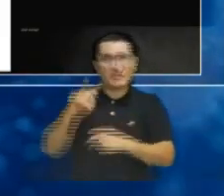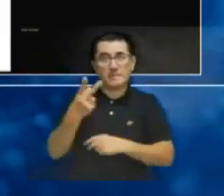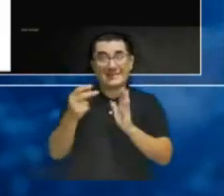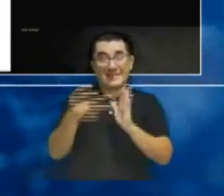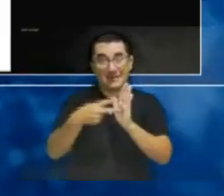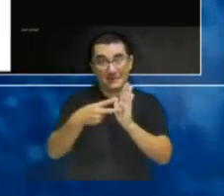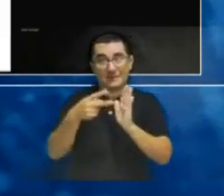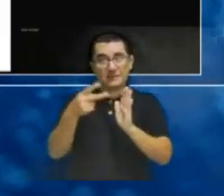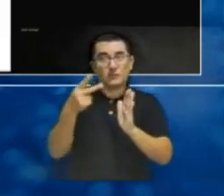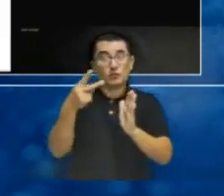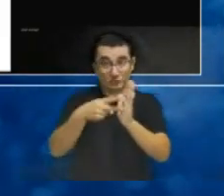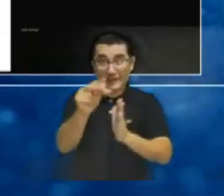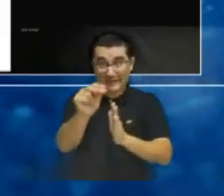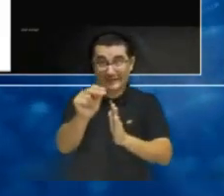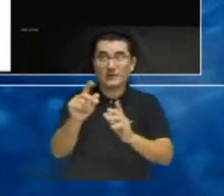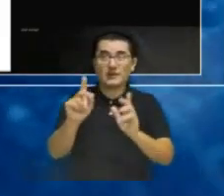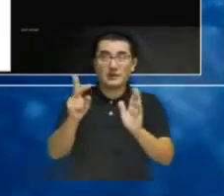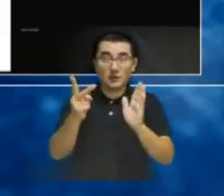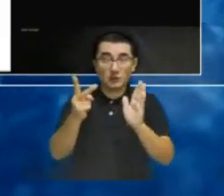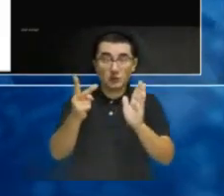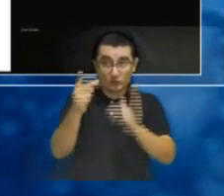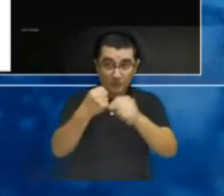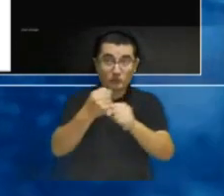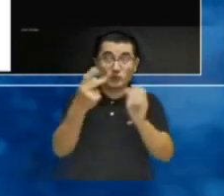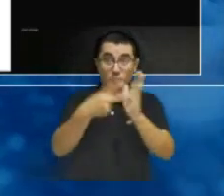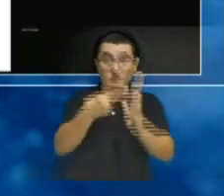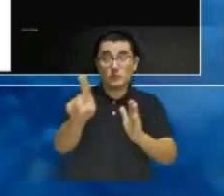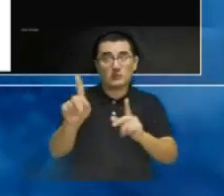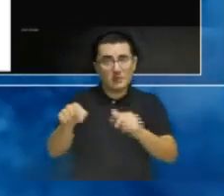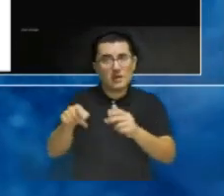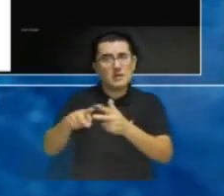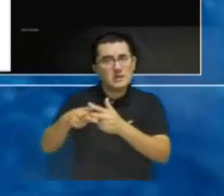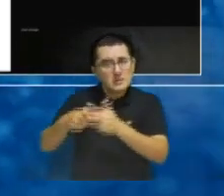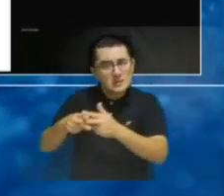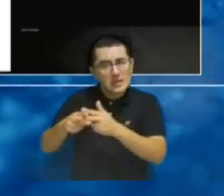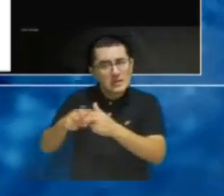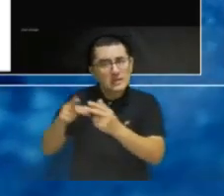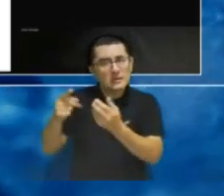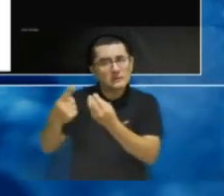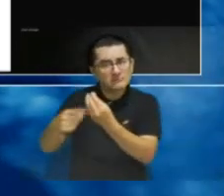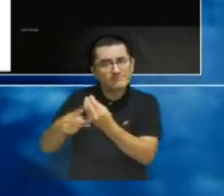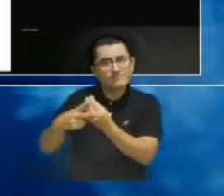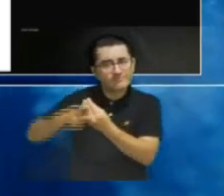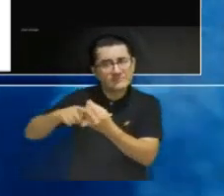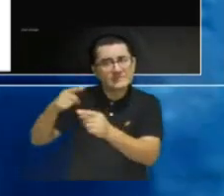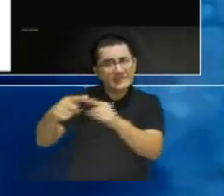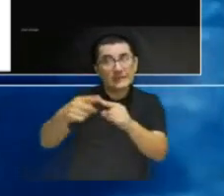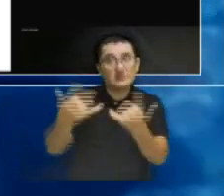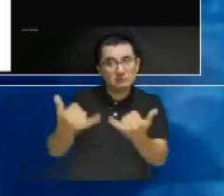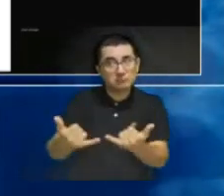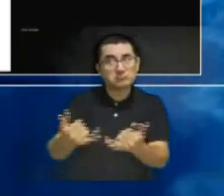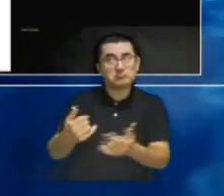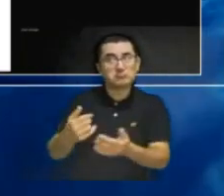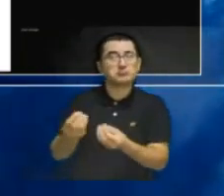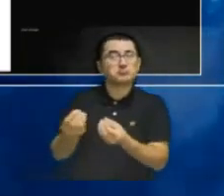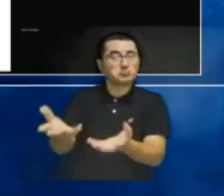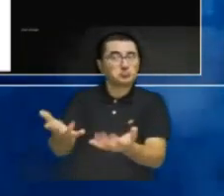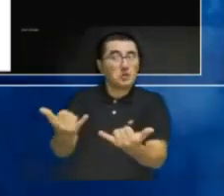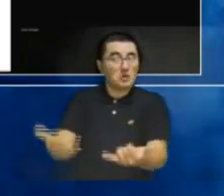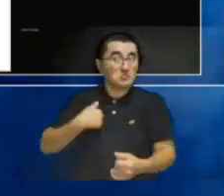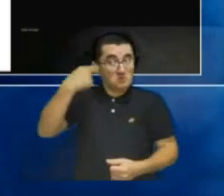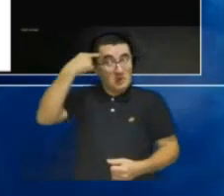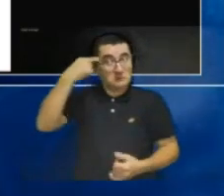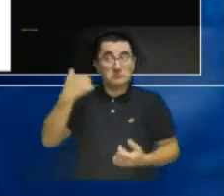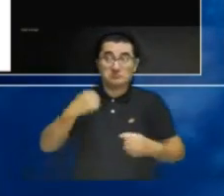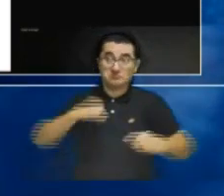did in 2021 so far, is something that is acceptable and should be continued. So, that's what comes to my